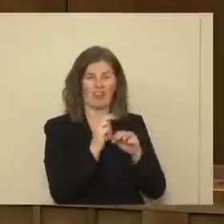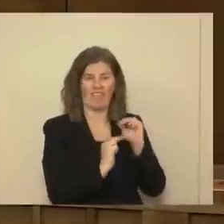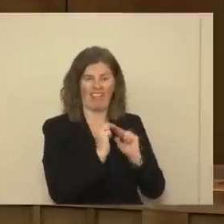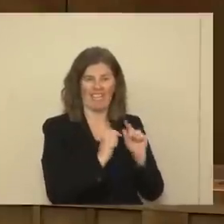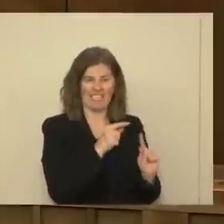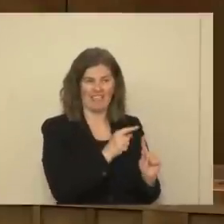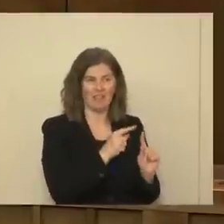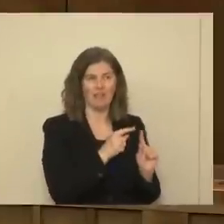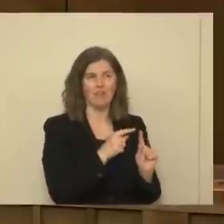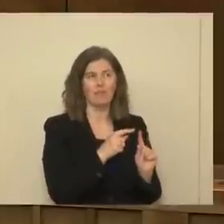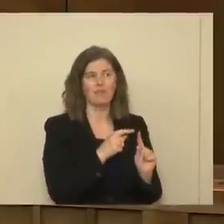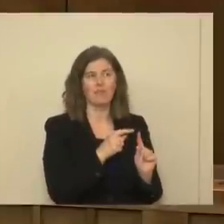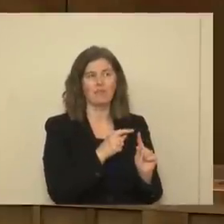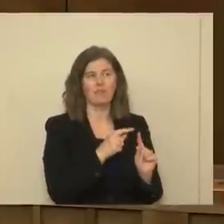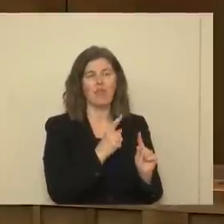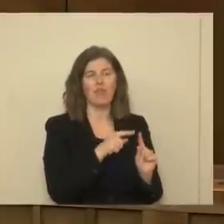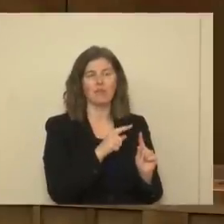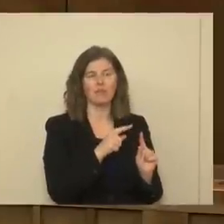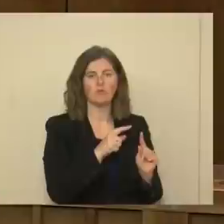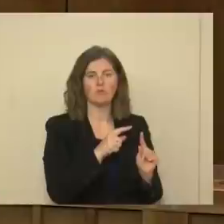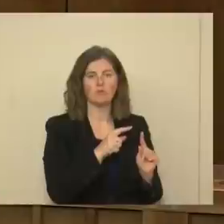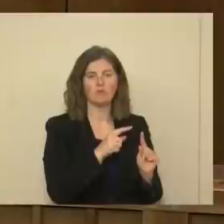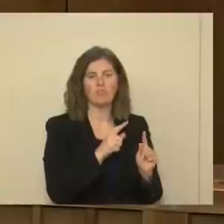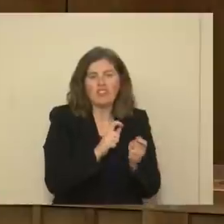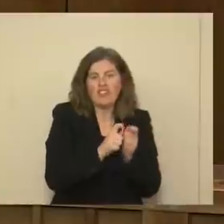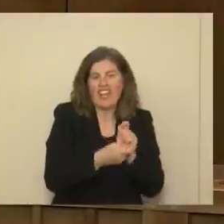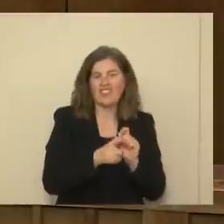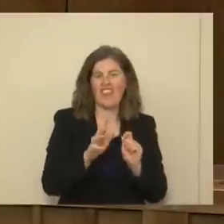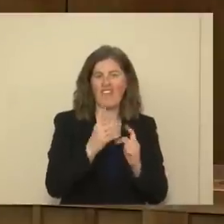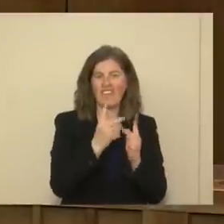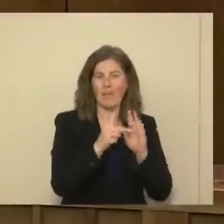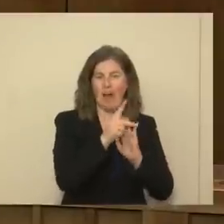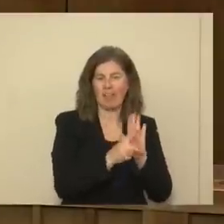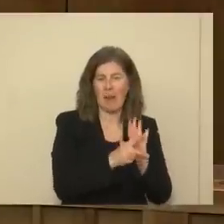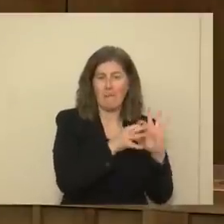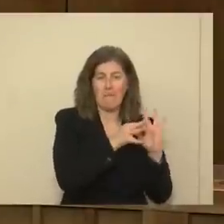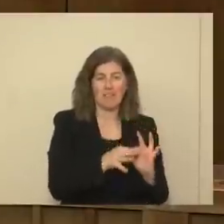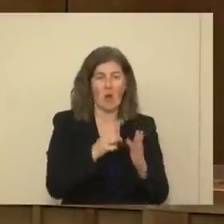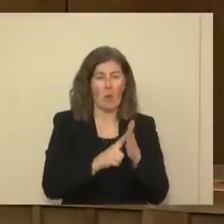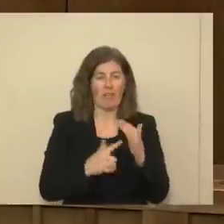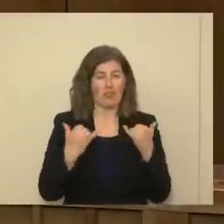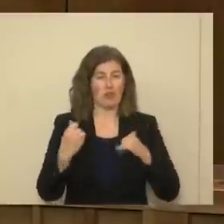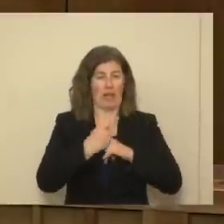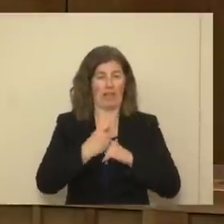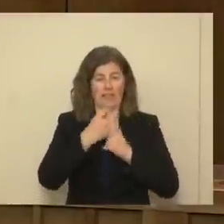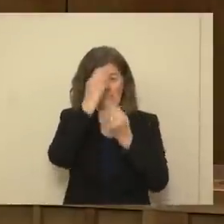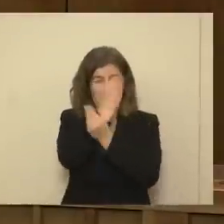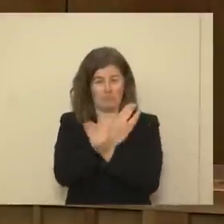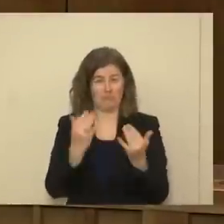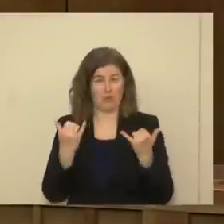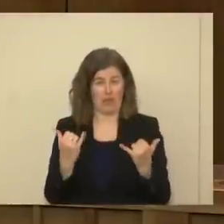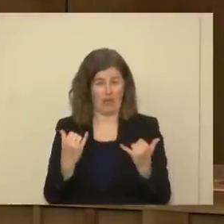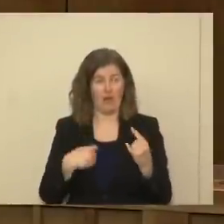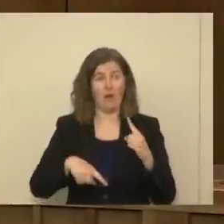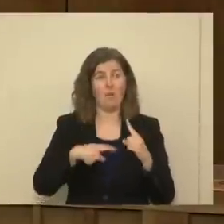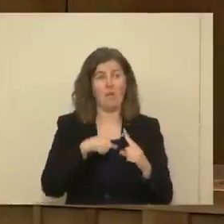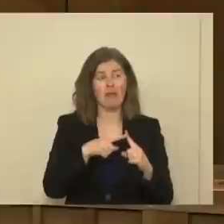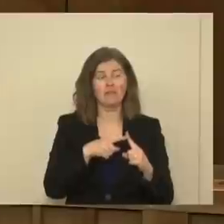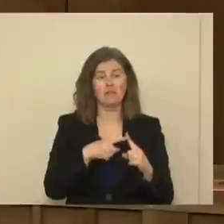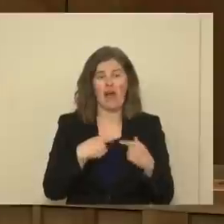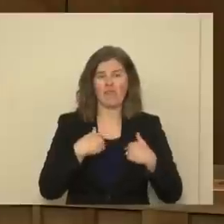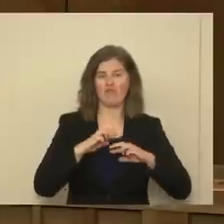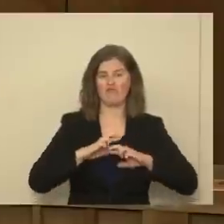to update their visitation policy based on the guidance today and also have them readily